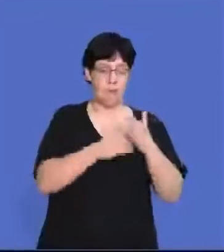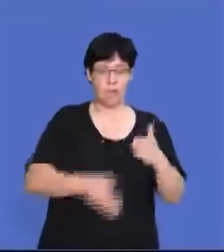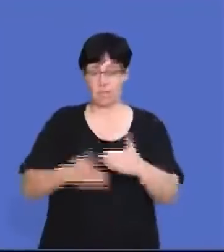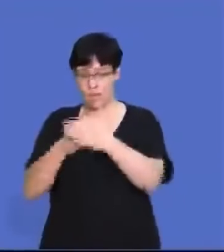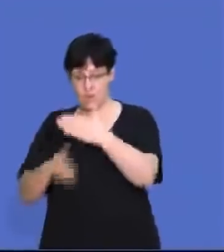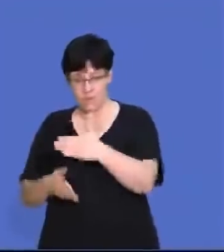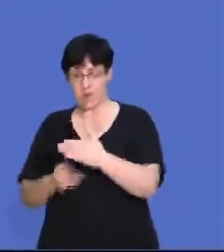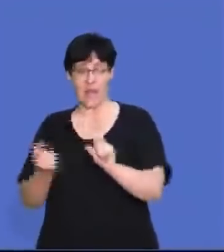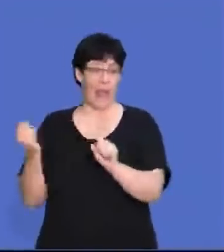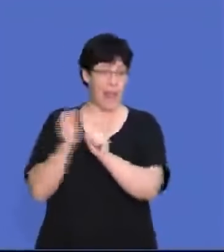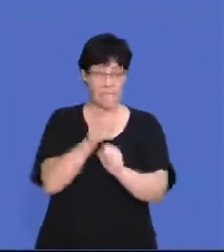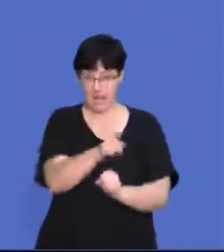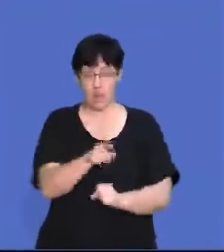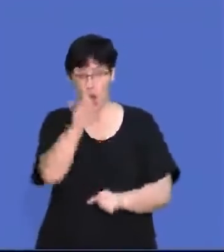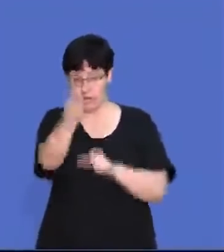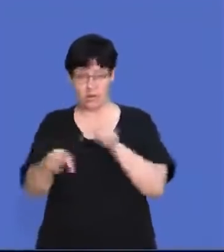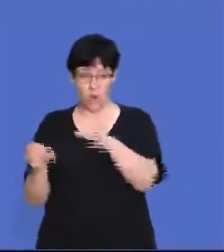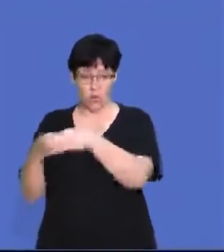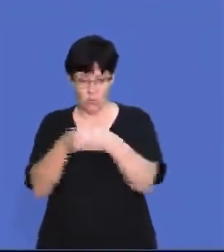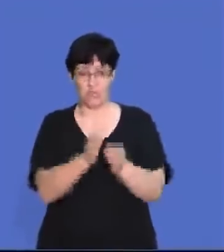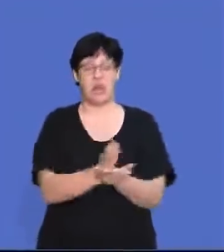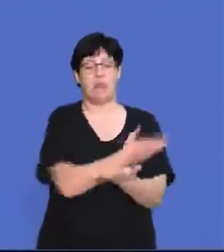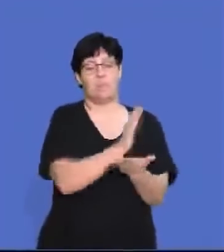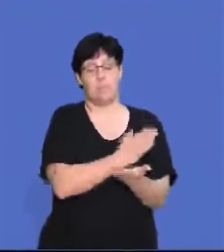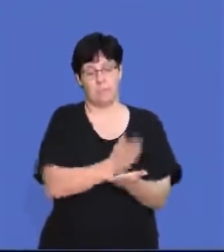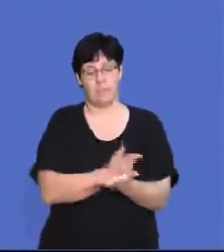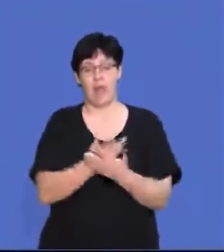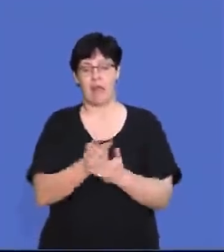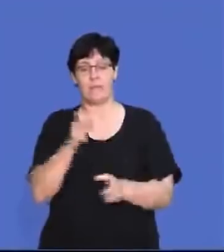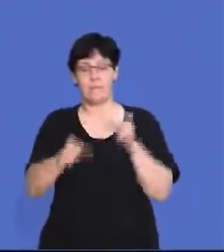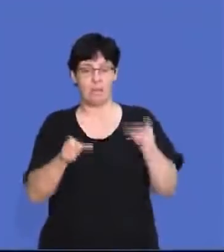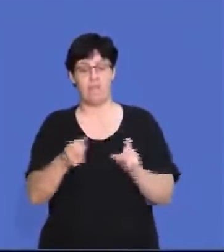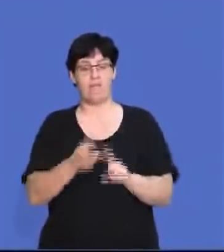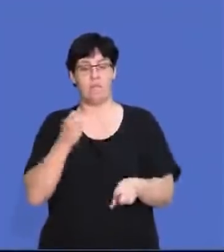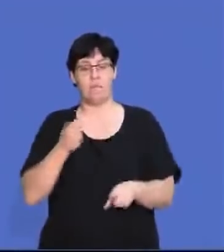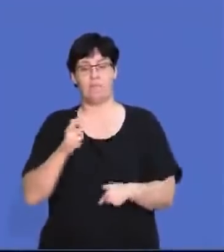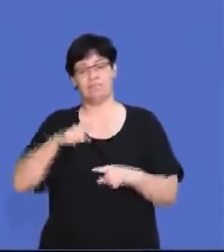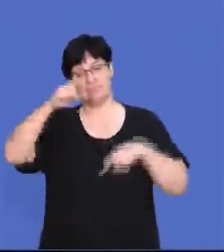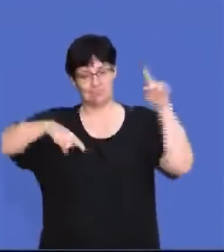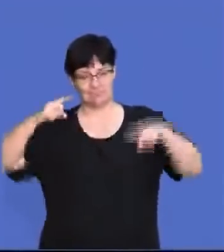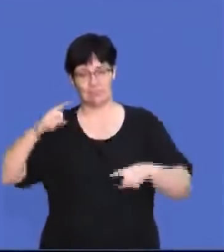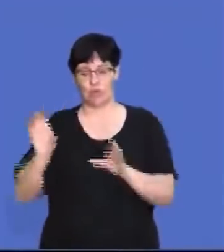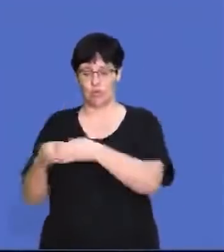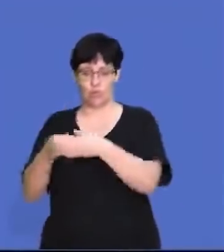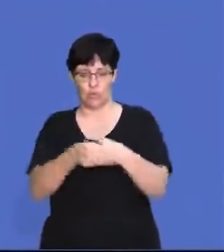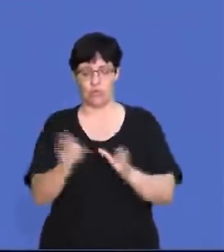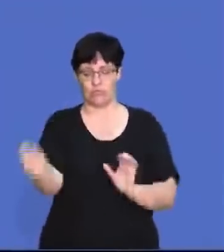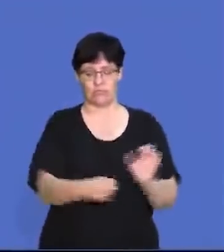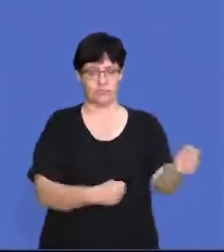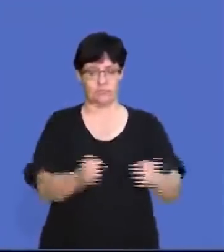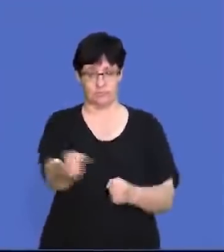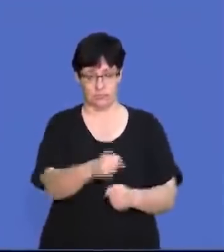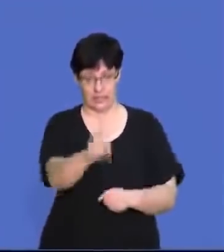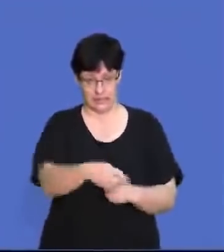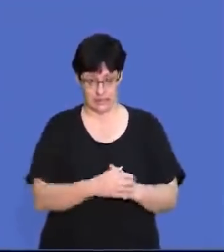Eliminate barriers that have an adverse impact on designated groups and accommodate people from different designated